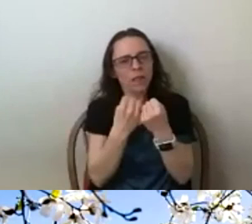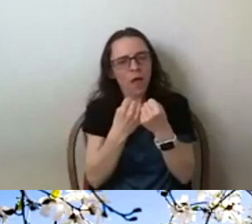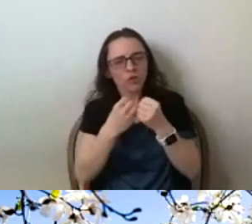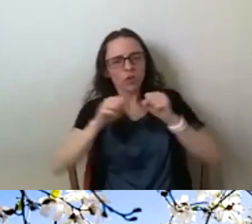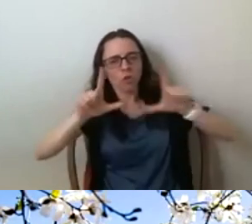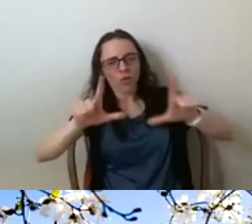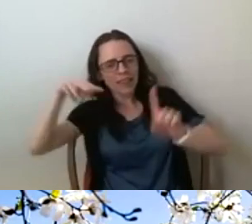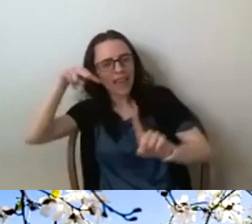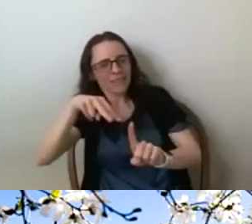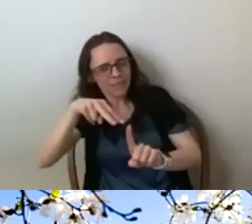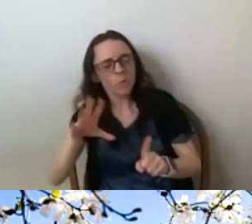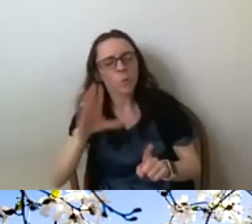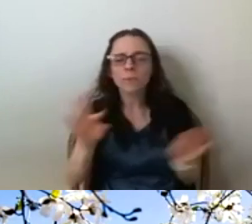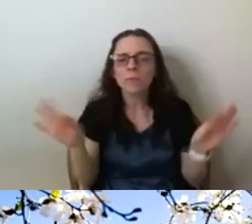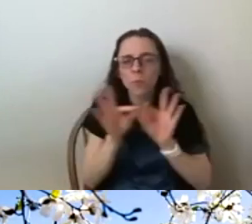be very important for that.